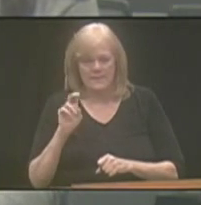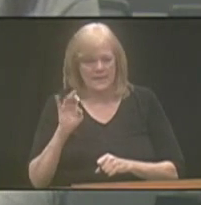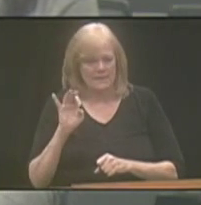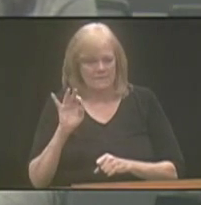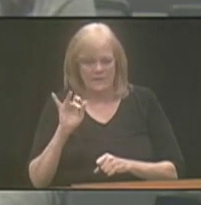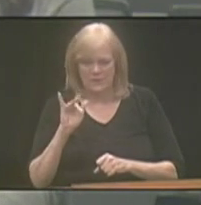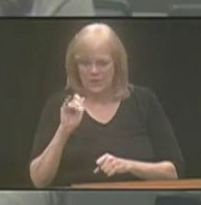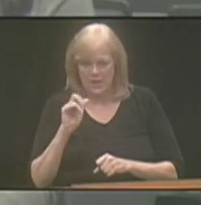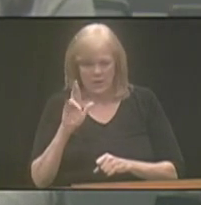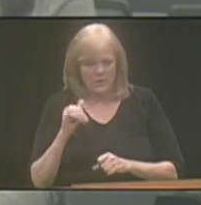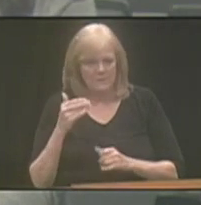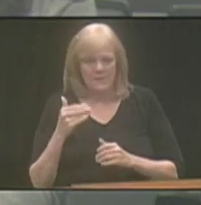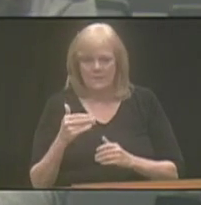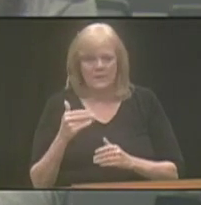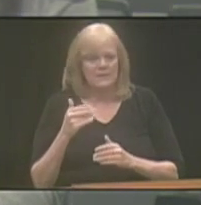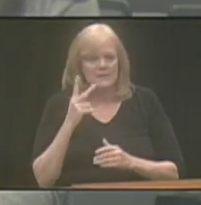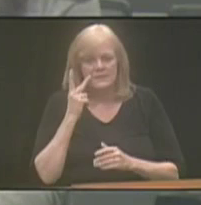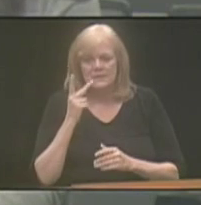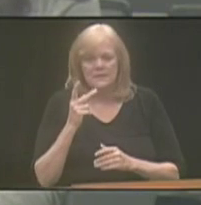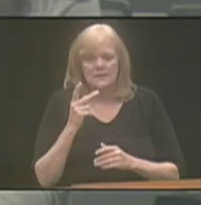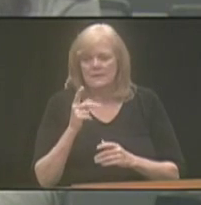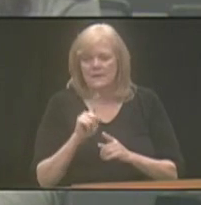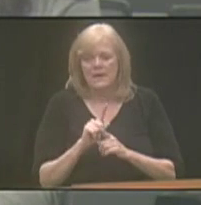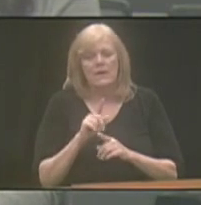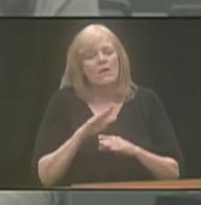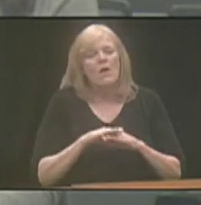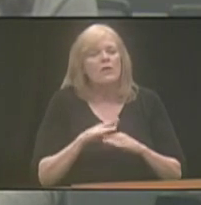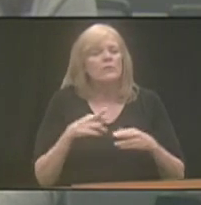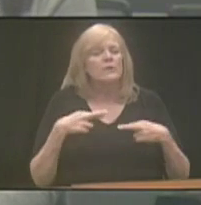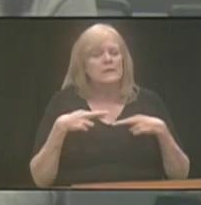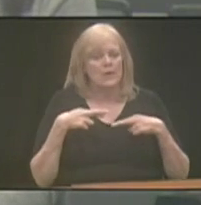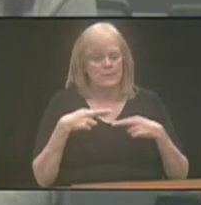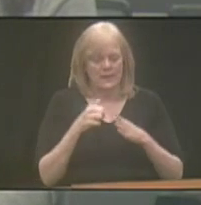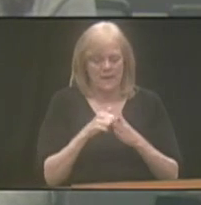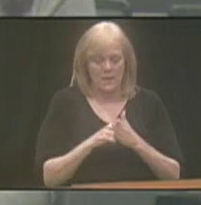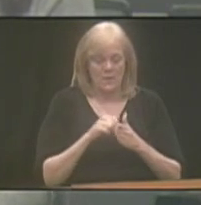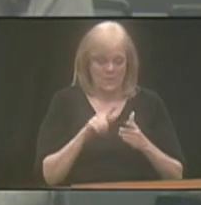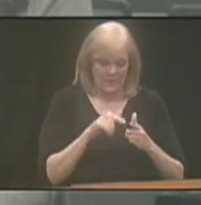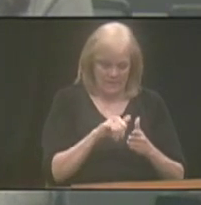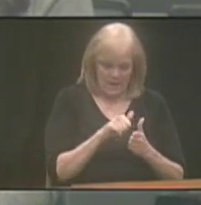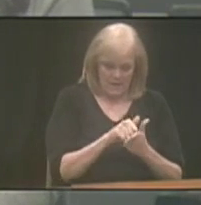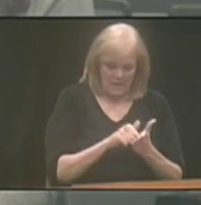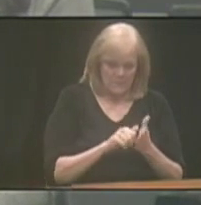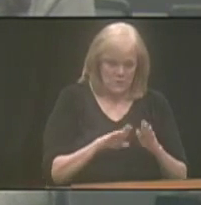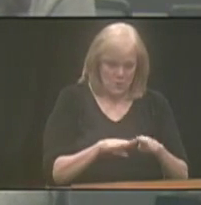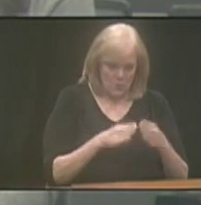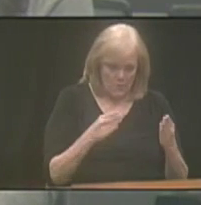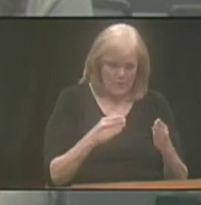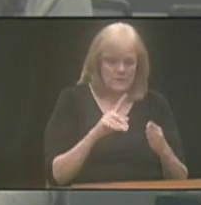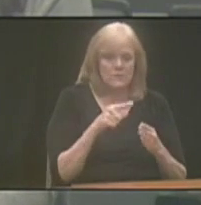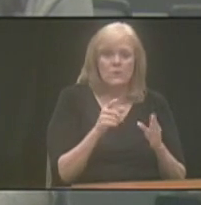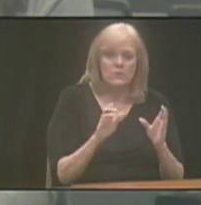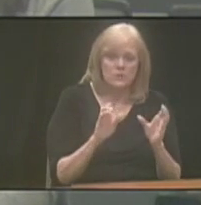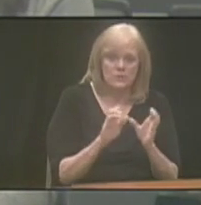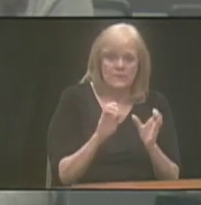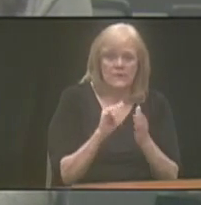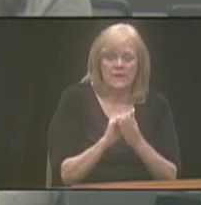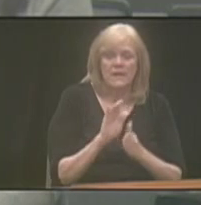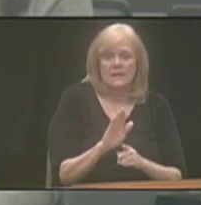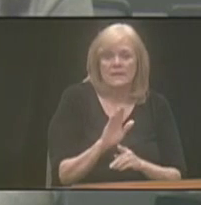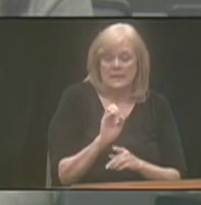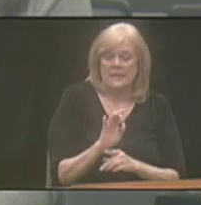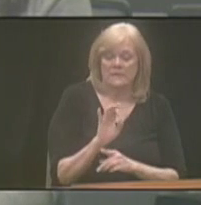these accounts like you might see in a retirement account. When an account is opened, an account owner will certify that